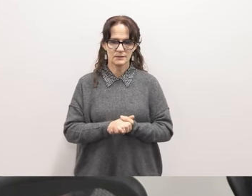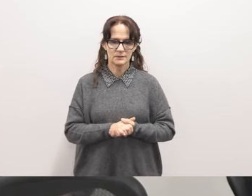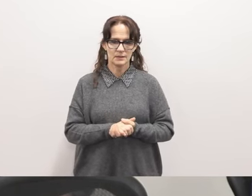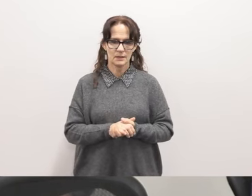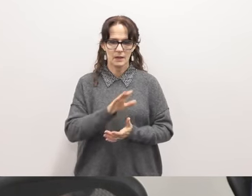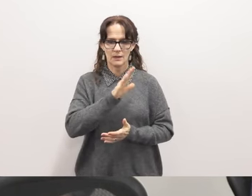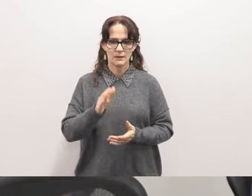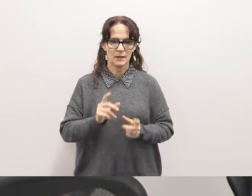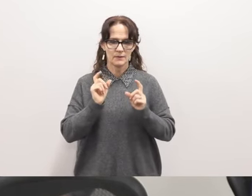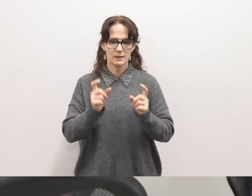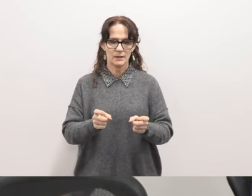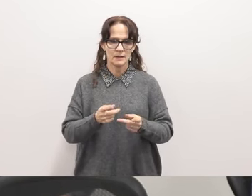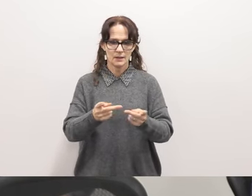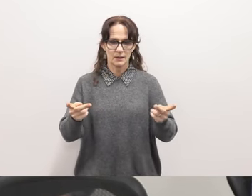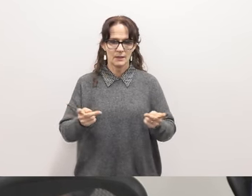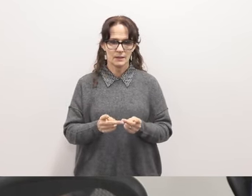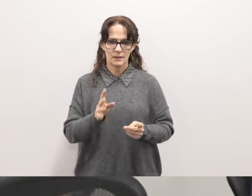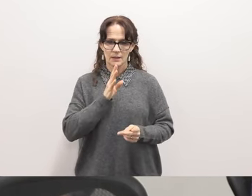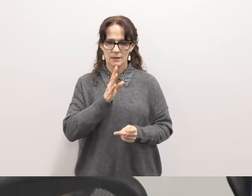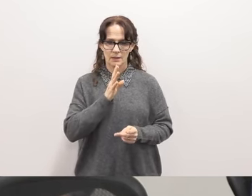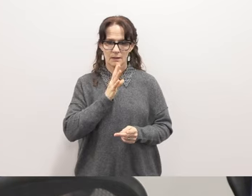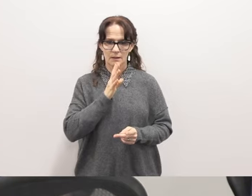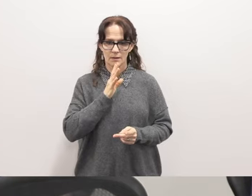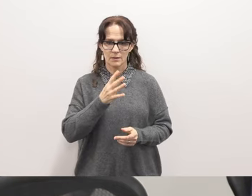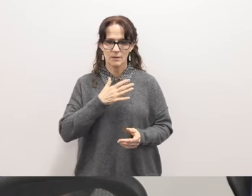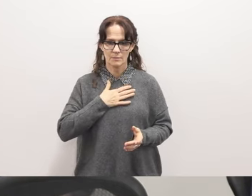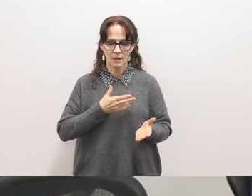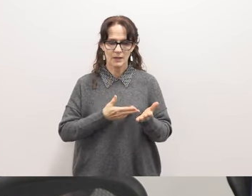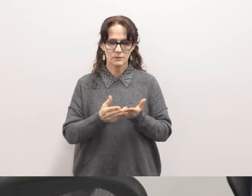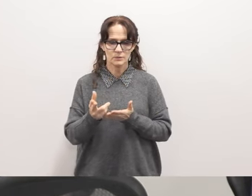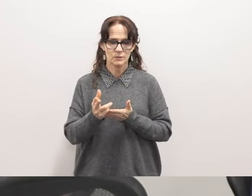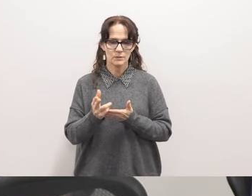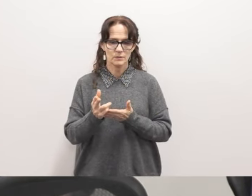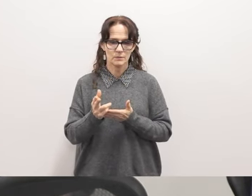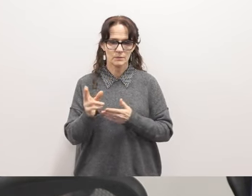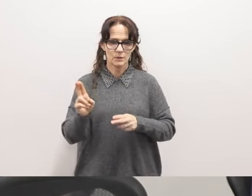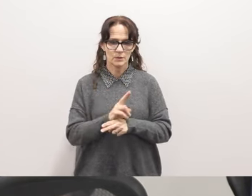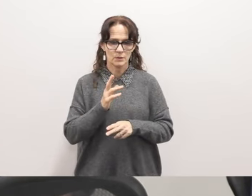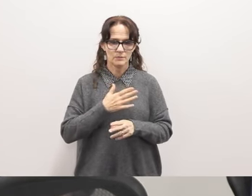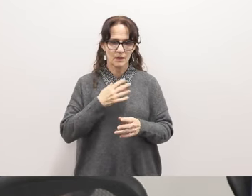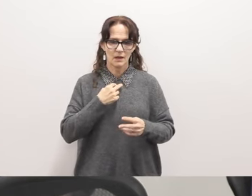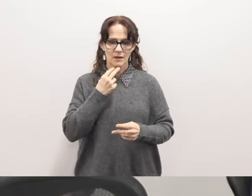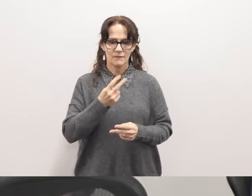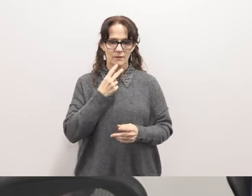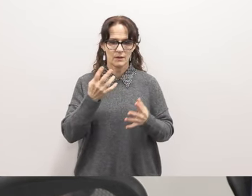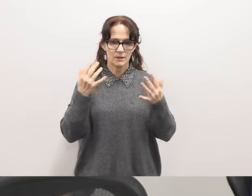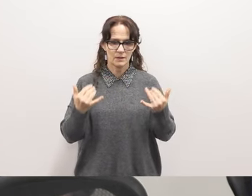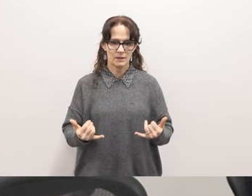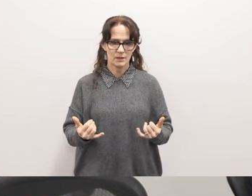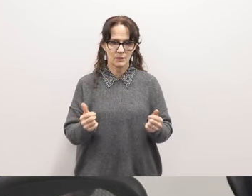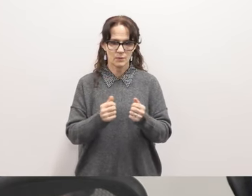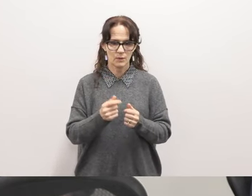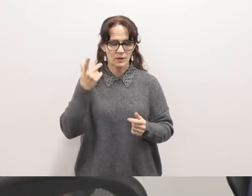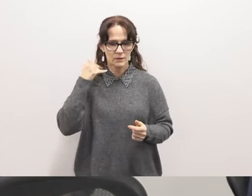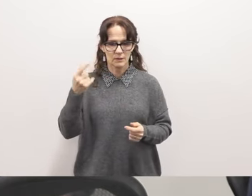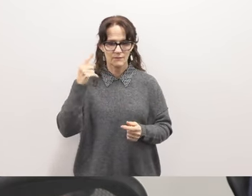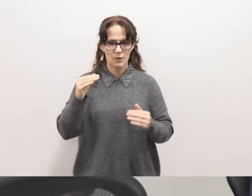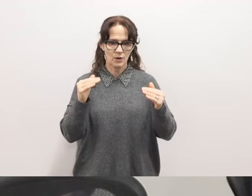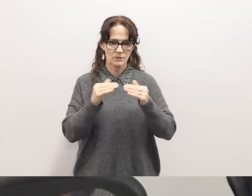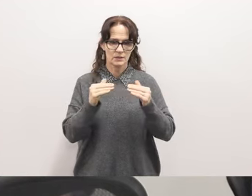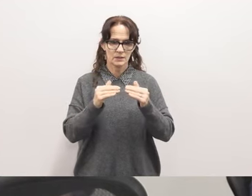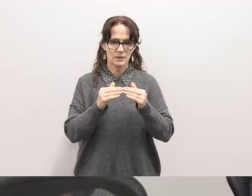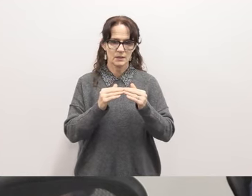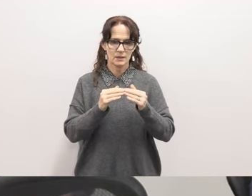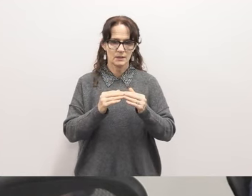I was never given the space to speak my truth and use my voice. And now with Californians for Justice, I was